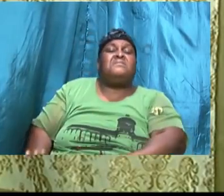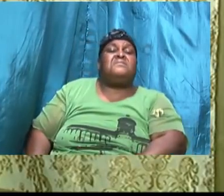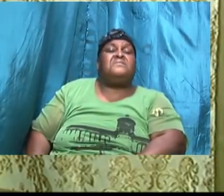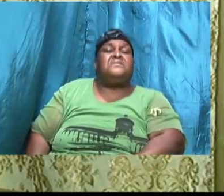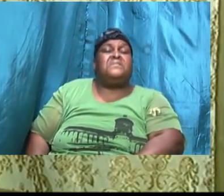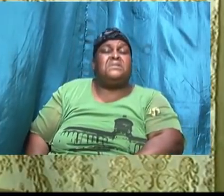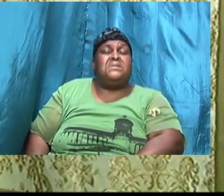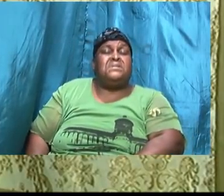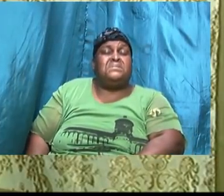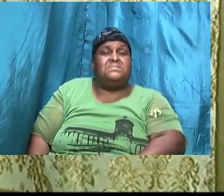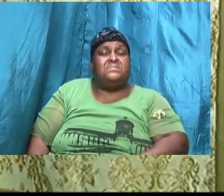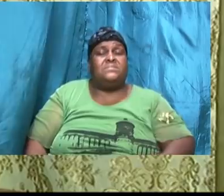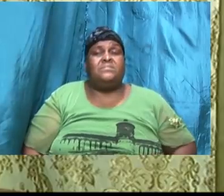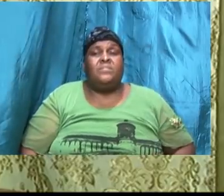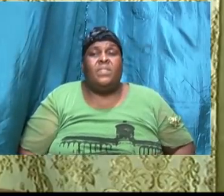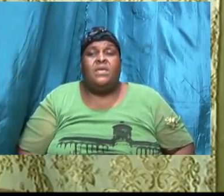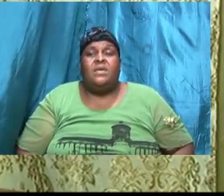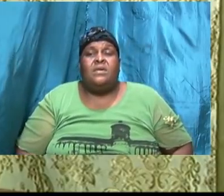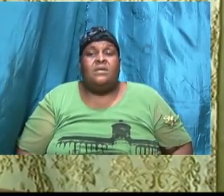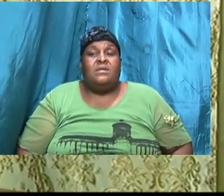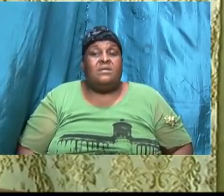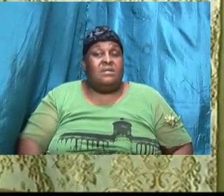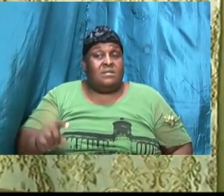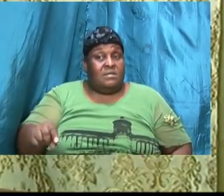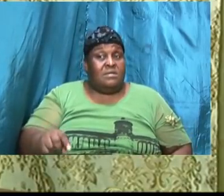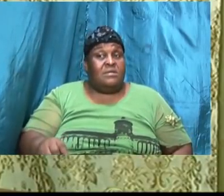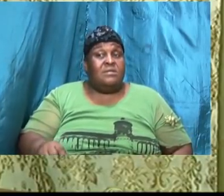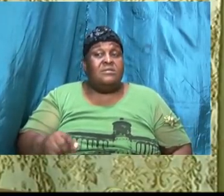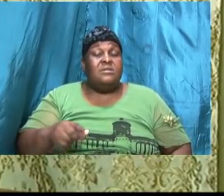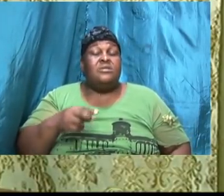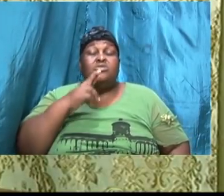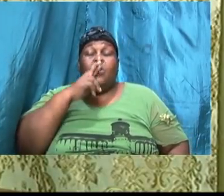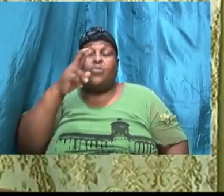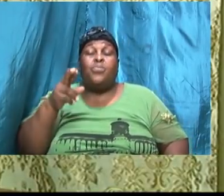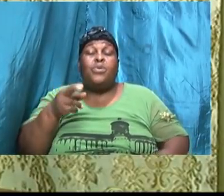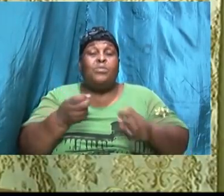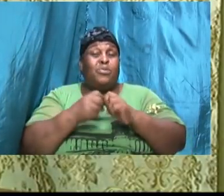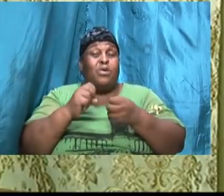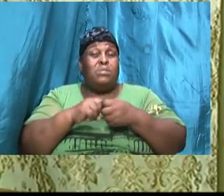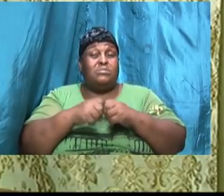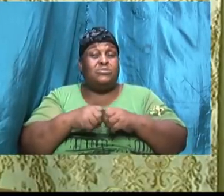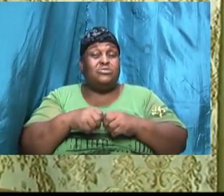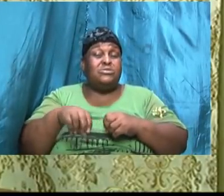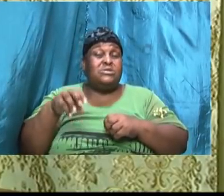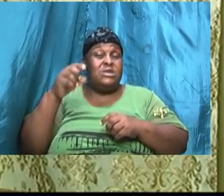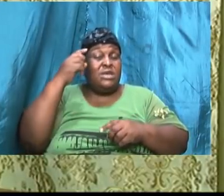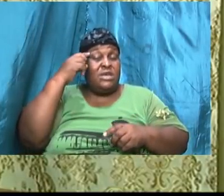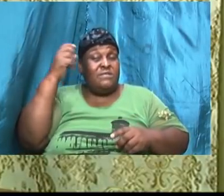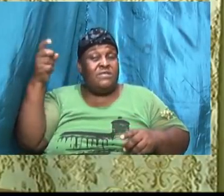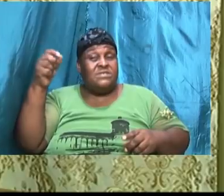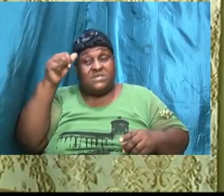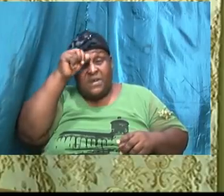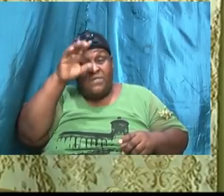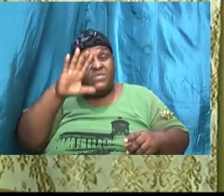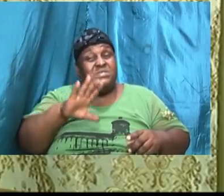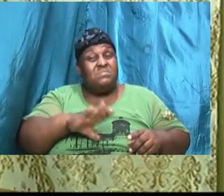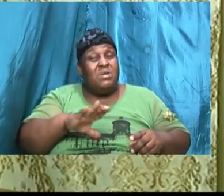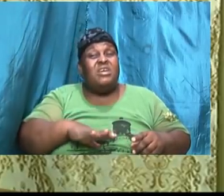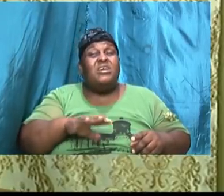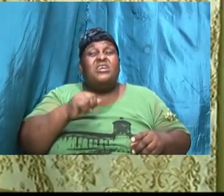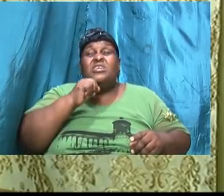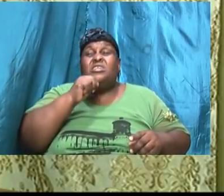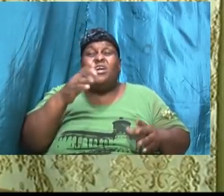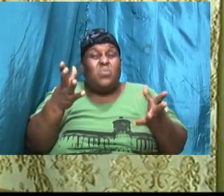this presented a real problem for David if his men were unwilling to go to follow him